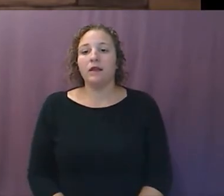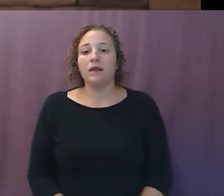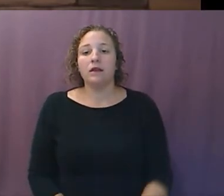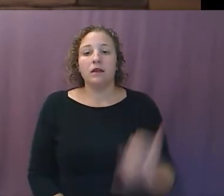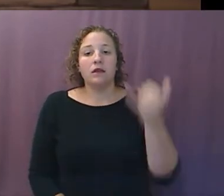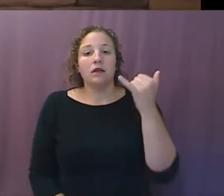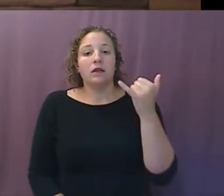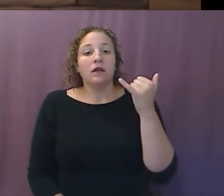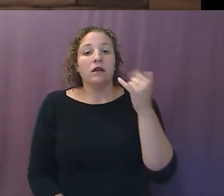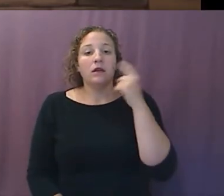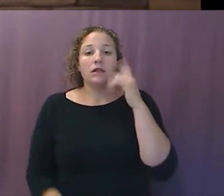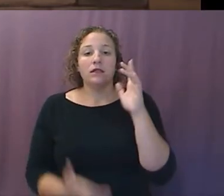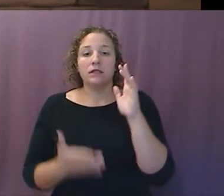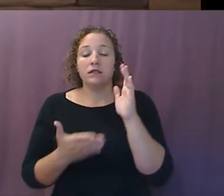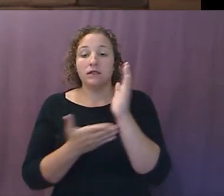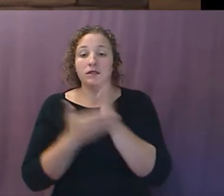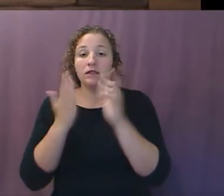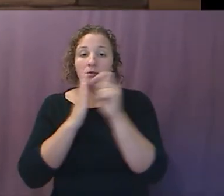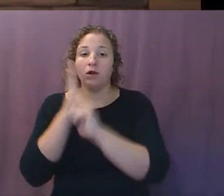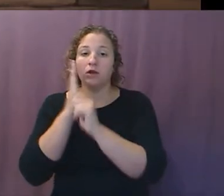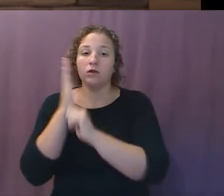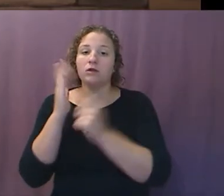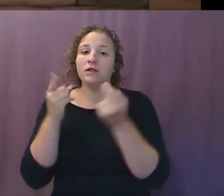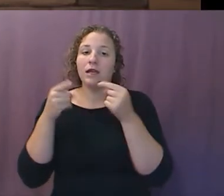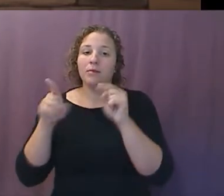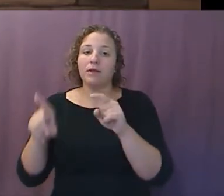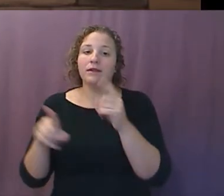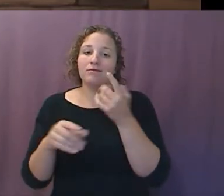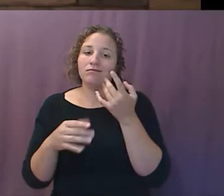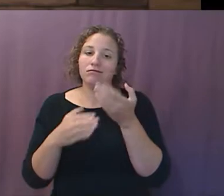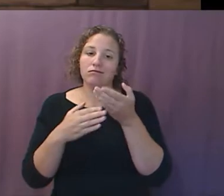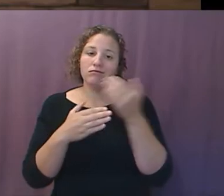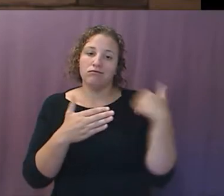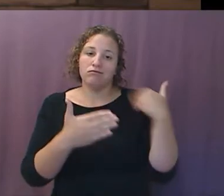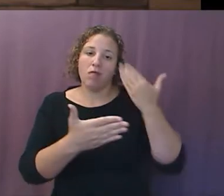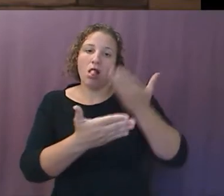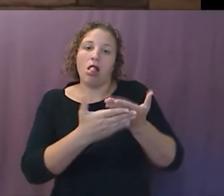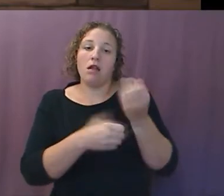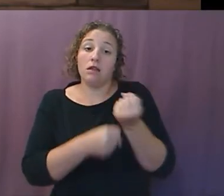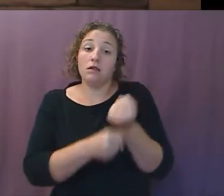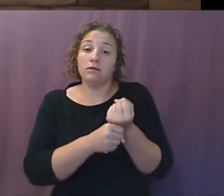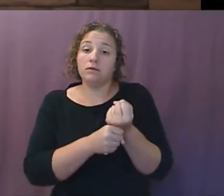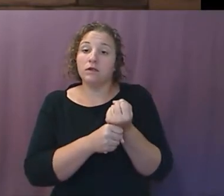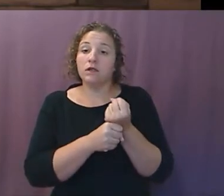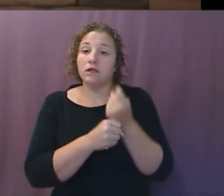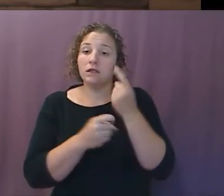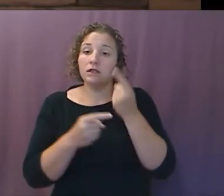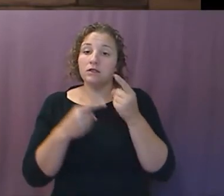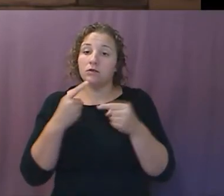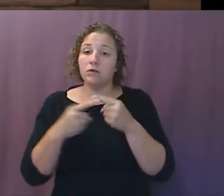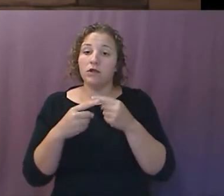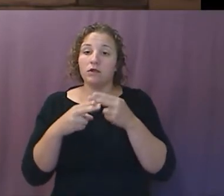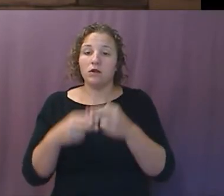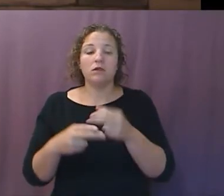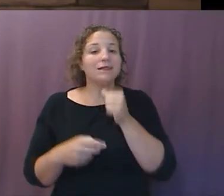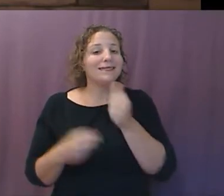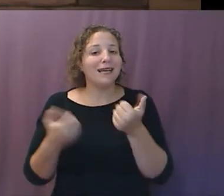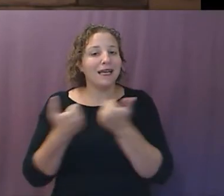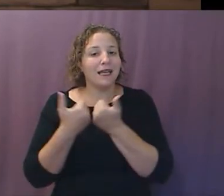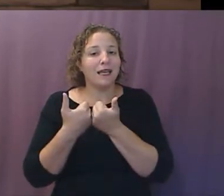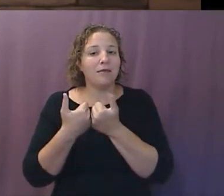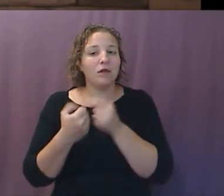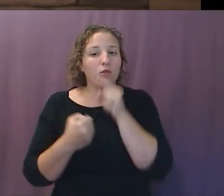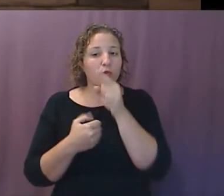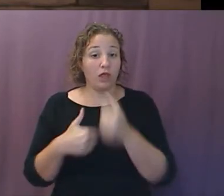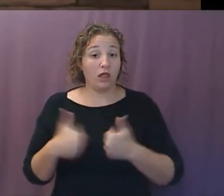here are some articles that have come out in the last year that have caught my attention. This one's called When It's Not a Game, When It's Real Life,